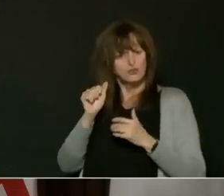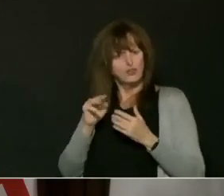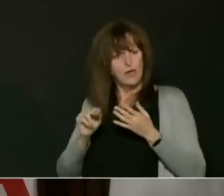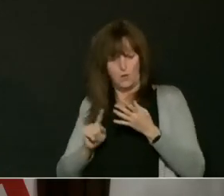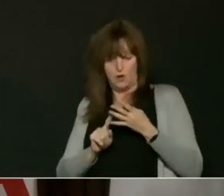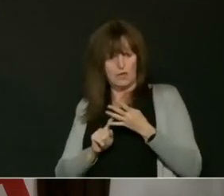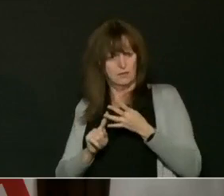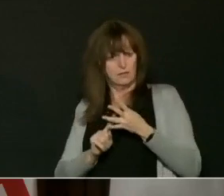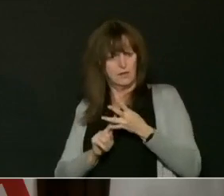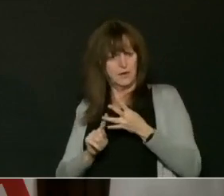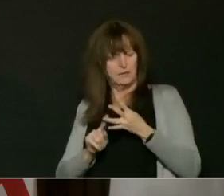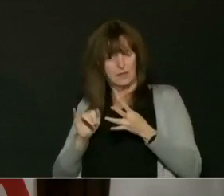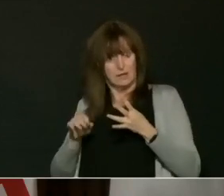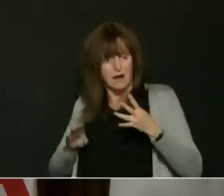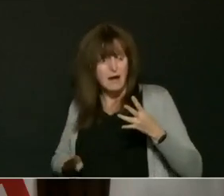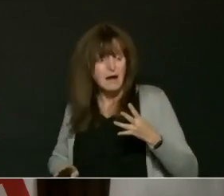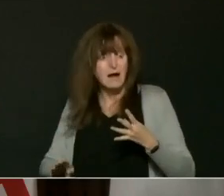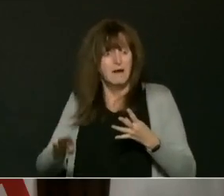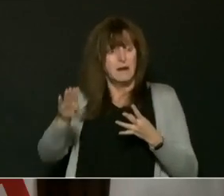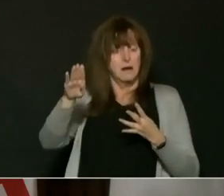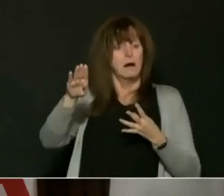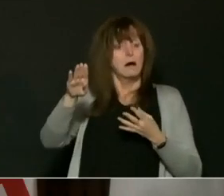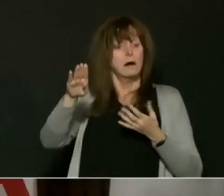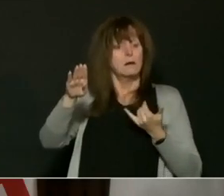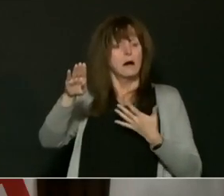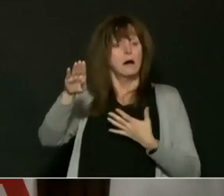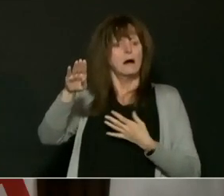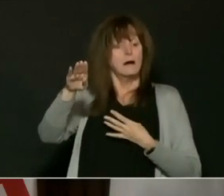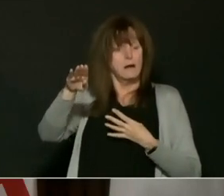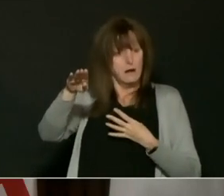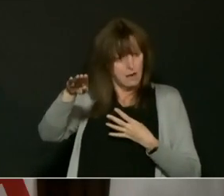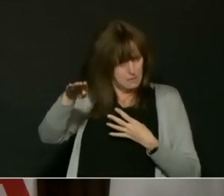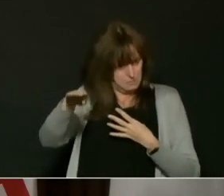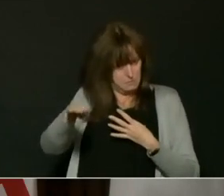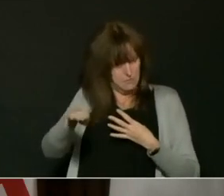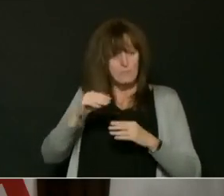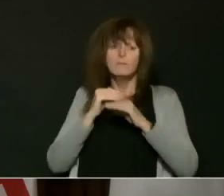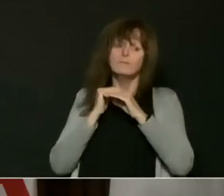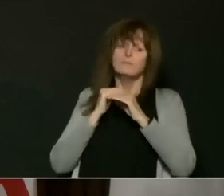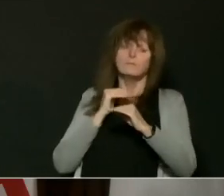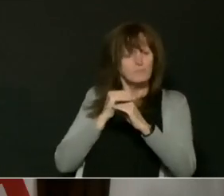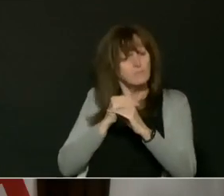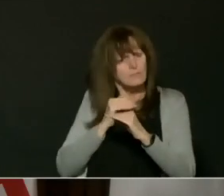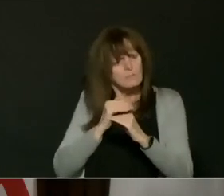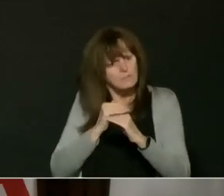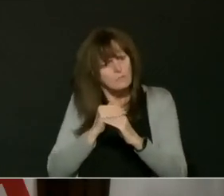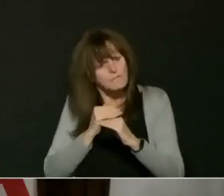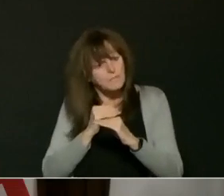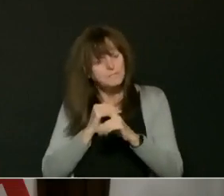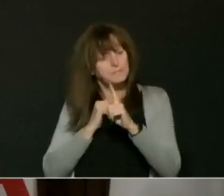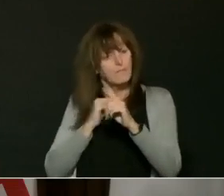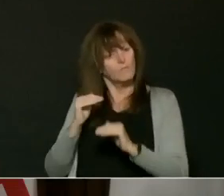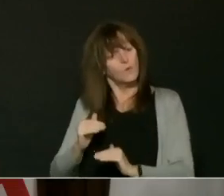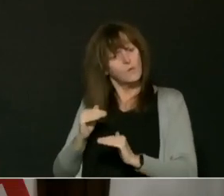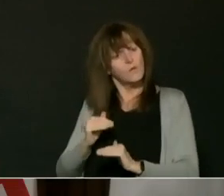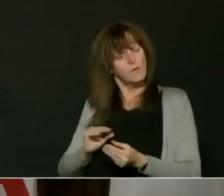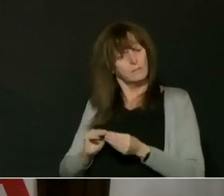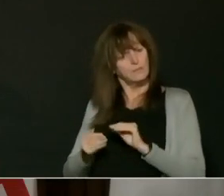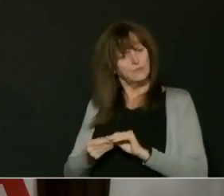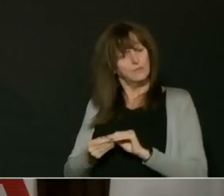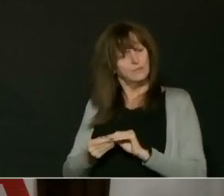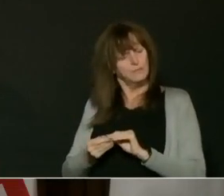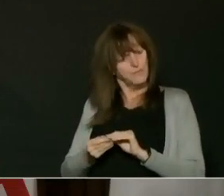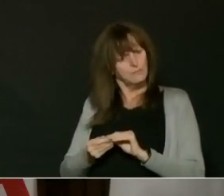down ever since. So, yes, they're plateauing, but they're plateauing at a very low level. And hence, I do